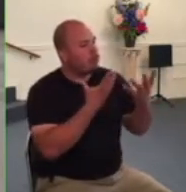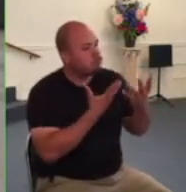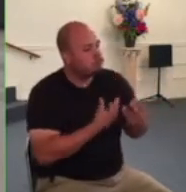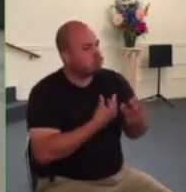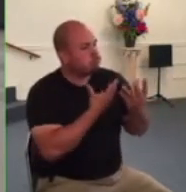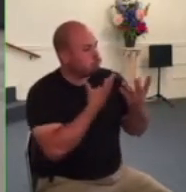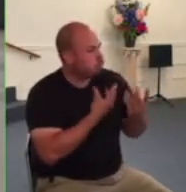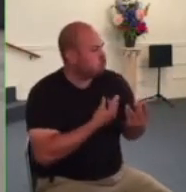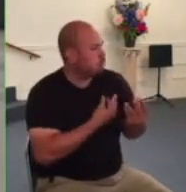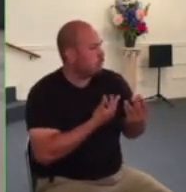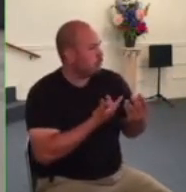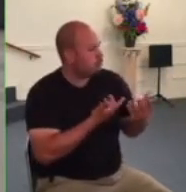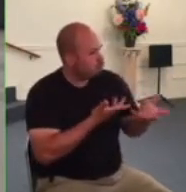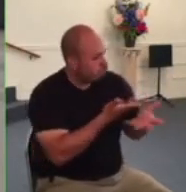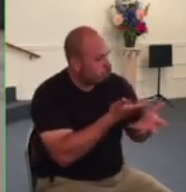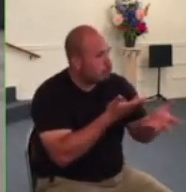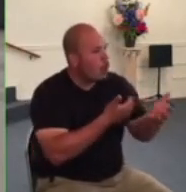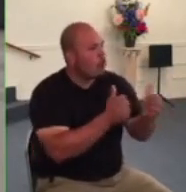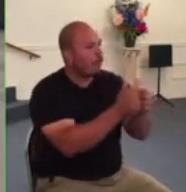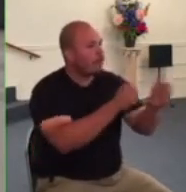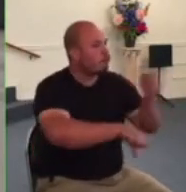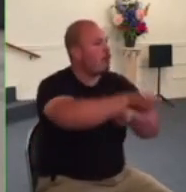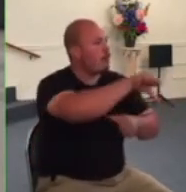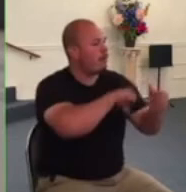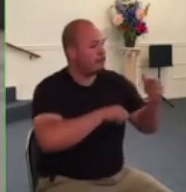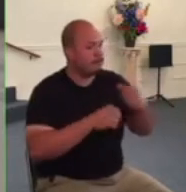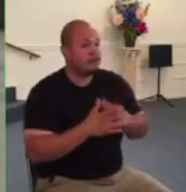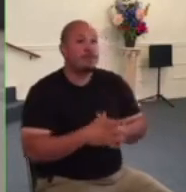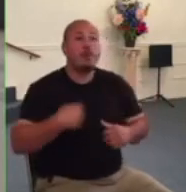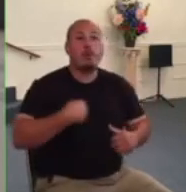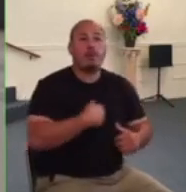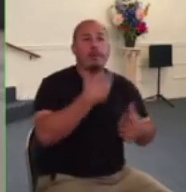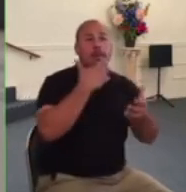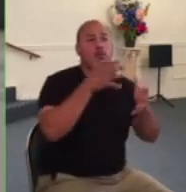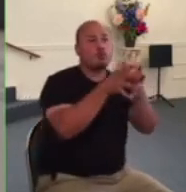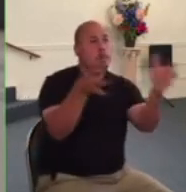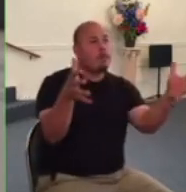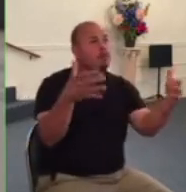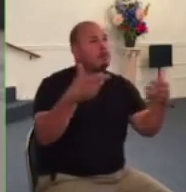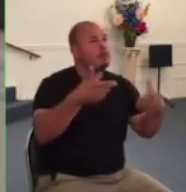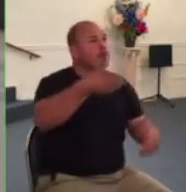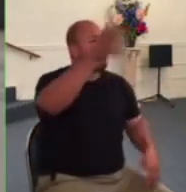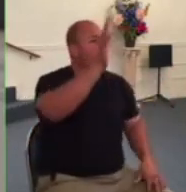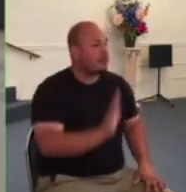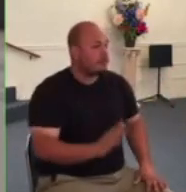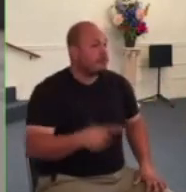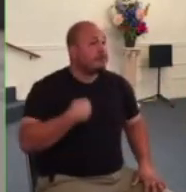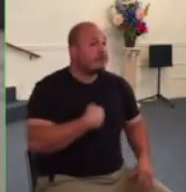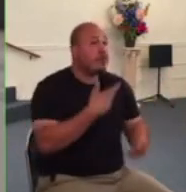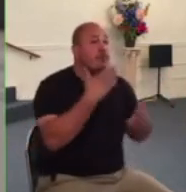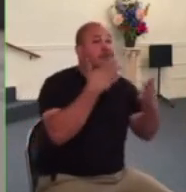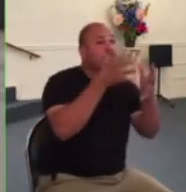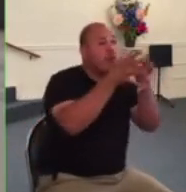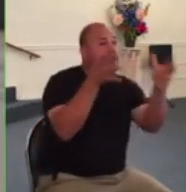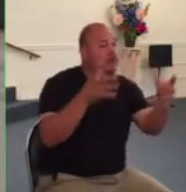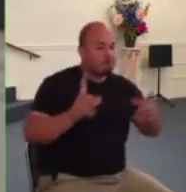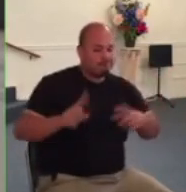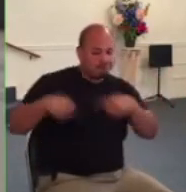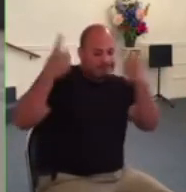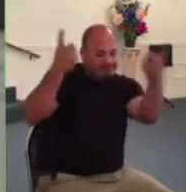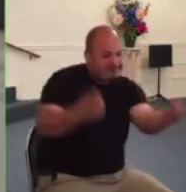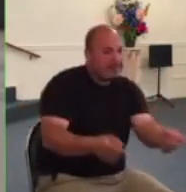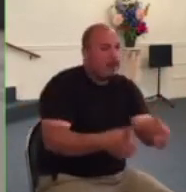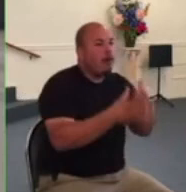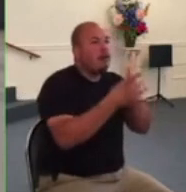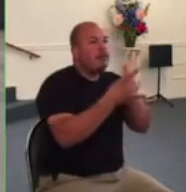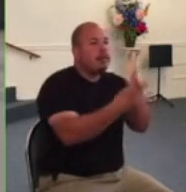person to another thank you so much dear god we thank you for leading us and helping us this past year for giving us a measure of